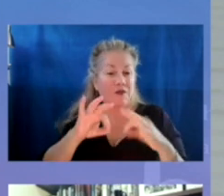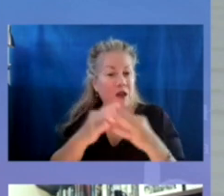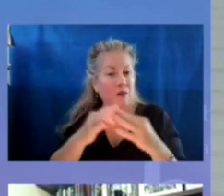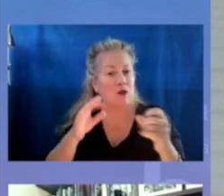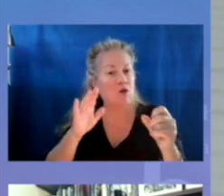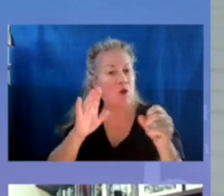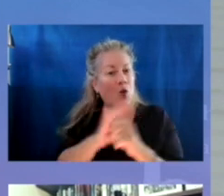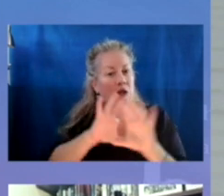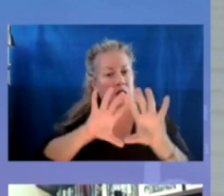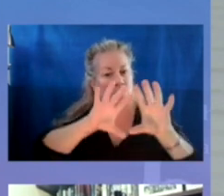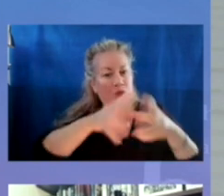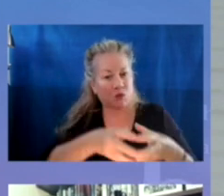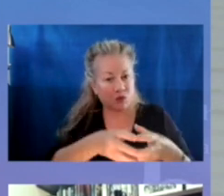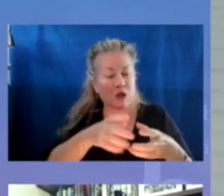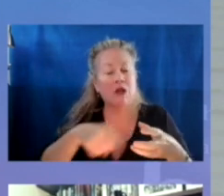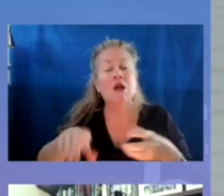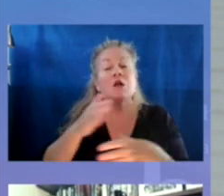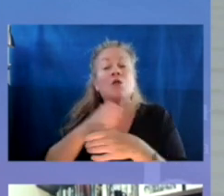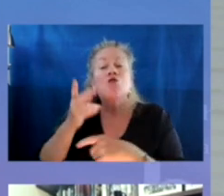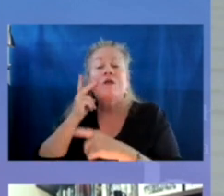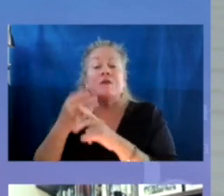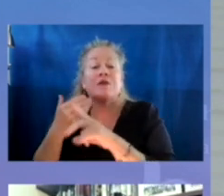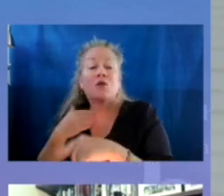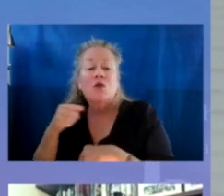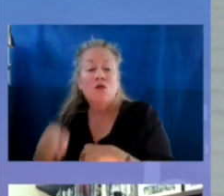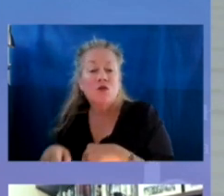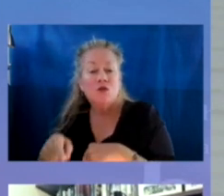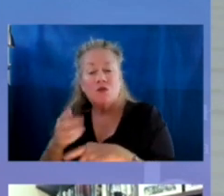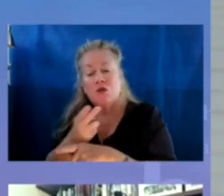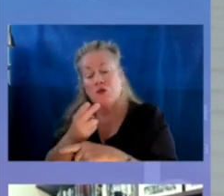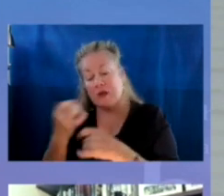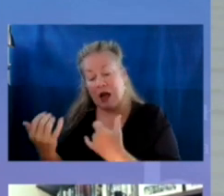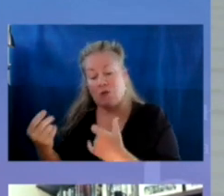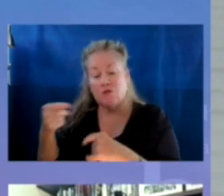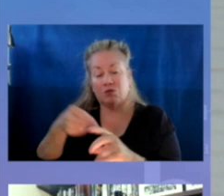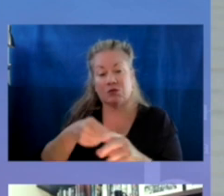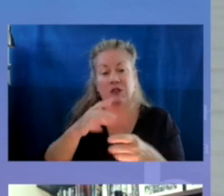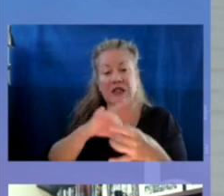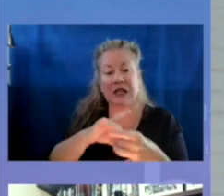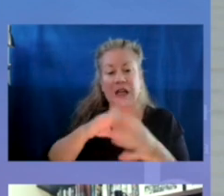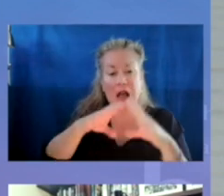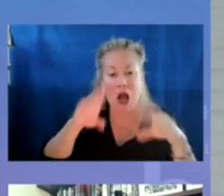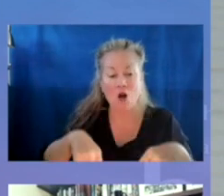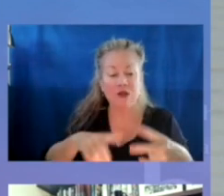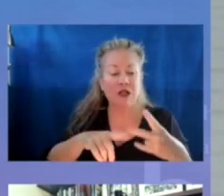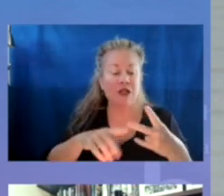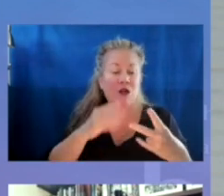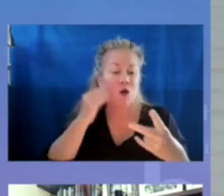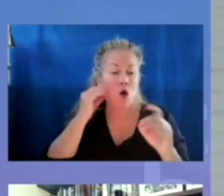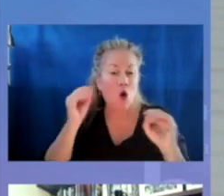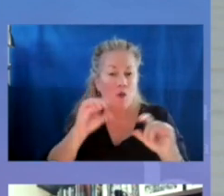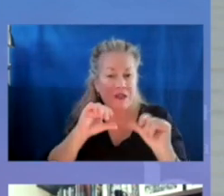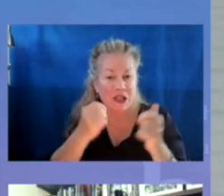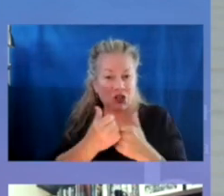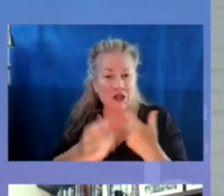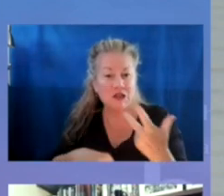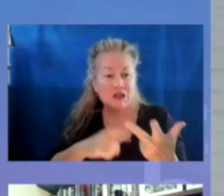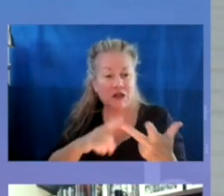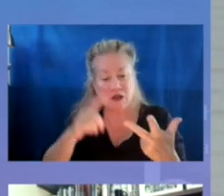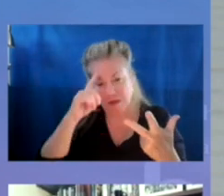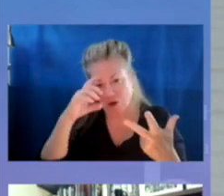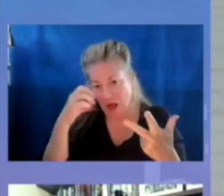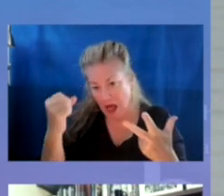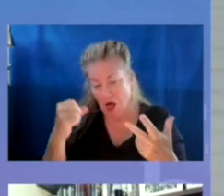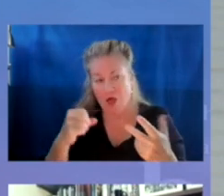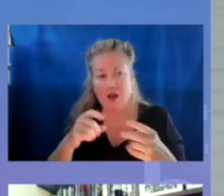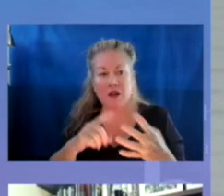holistically. So some of the partnerships that we're seeing are using these funds to support connections to housing and homeless service agencies, mental